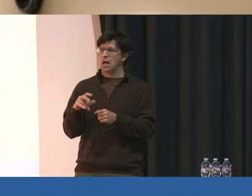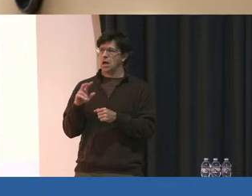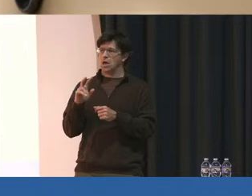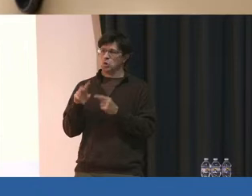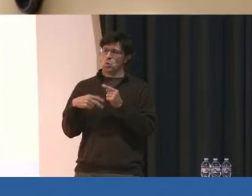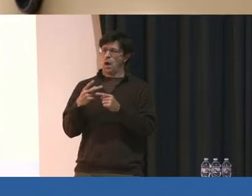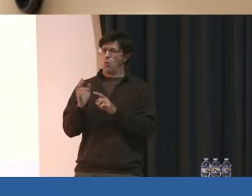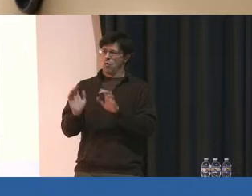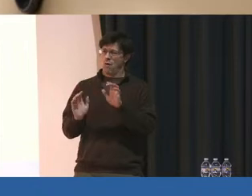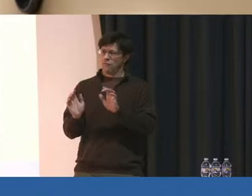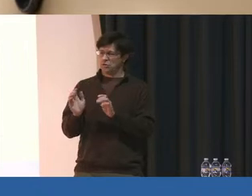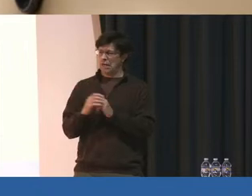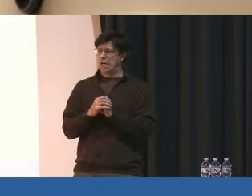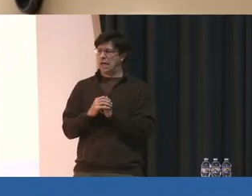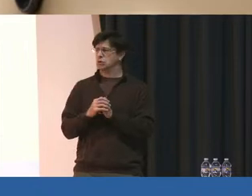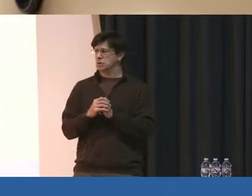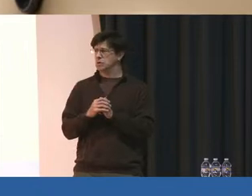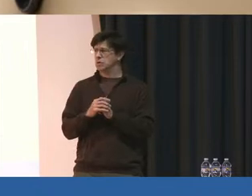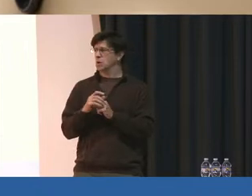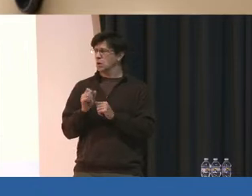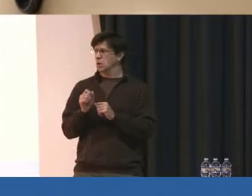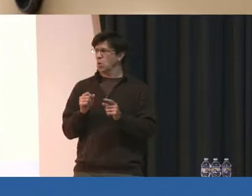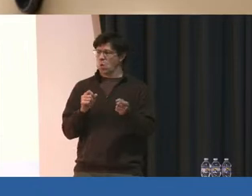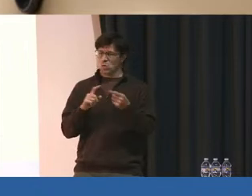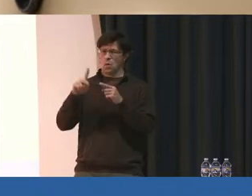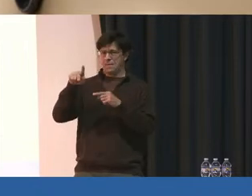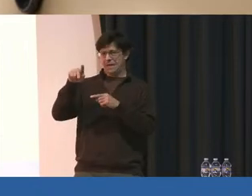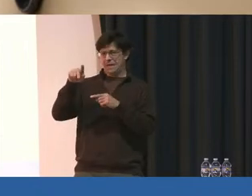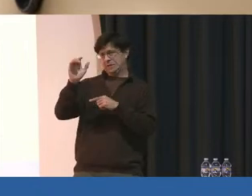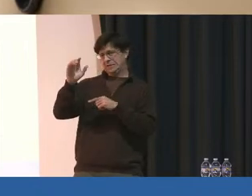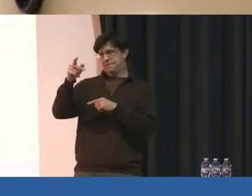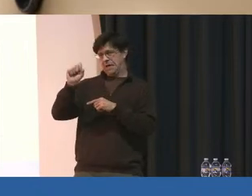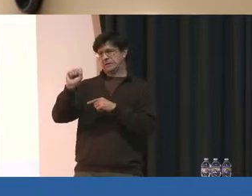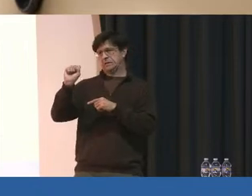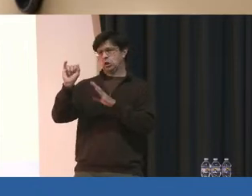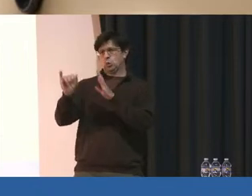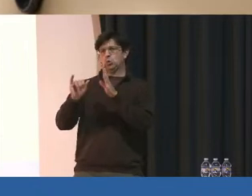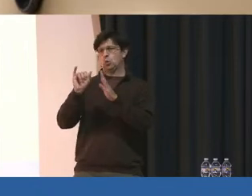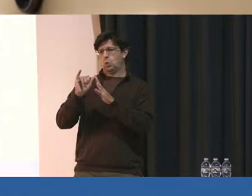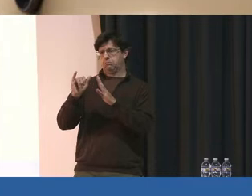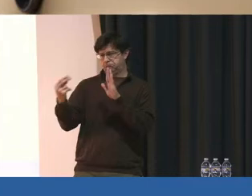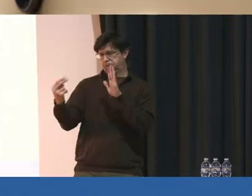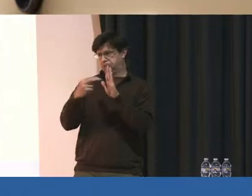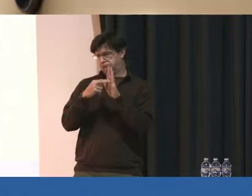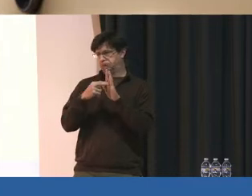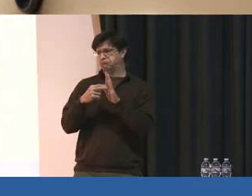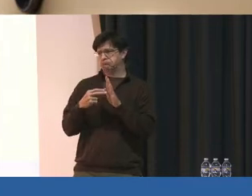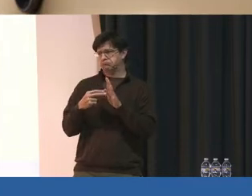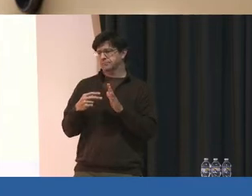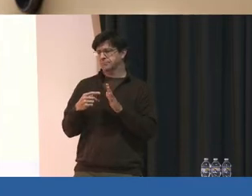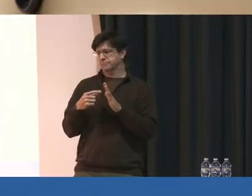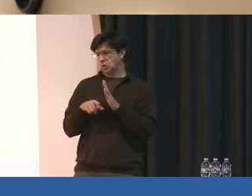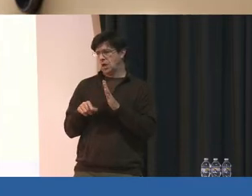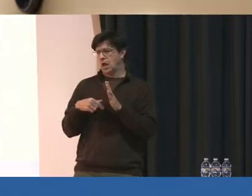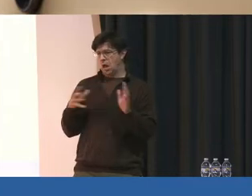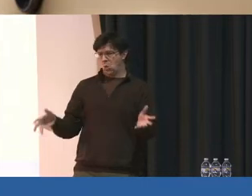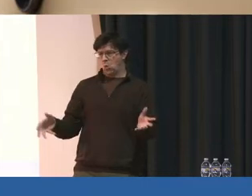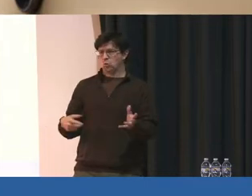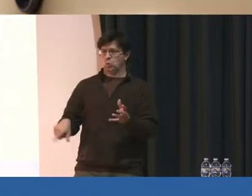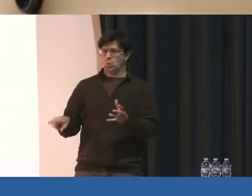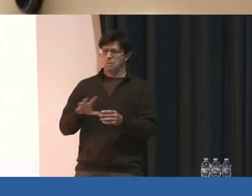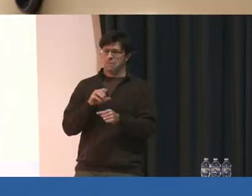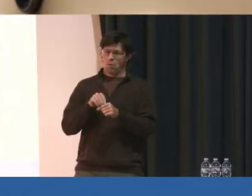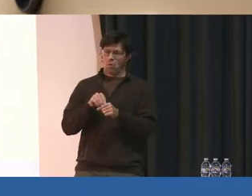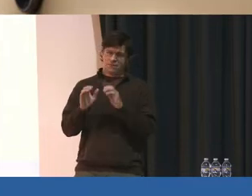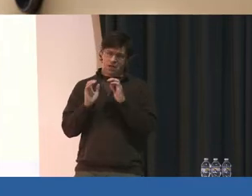conversation, you can go out to the PGCPS YouTube channel and take a look and check it out. I encourage you to be a part of that